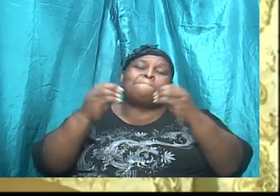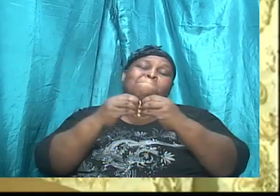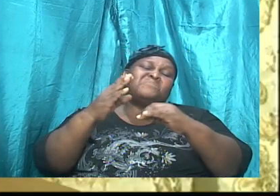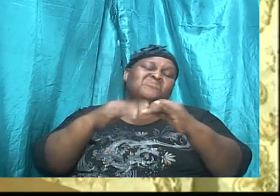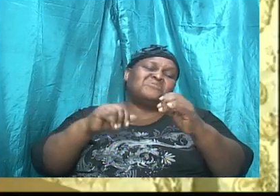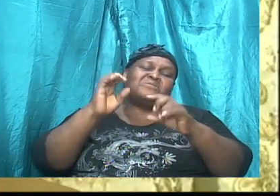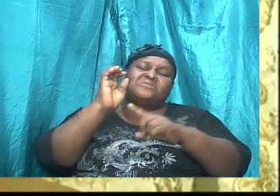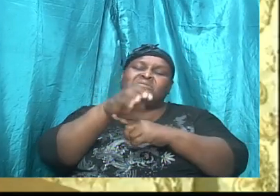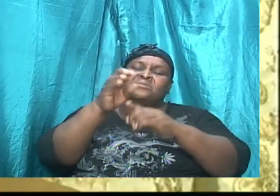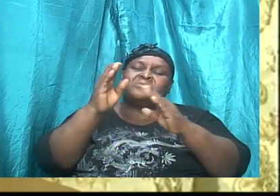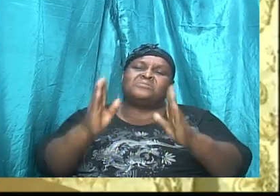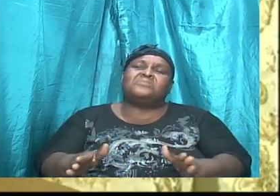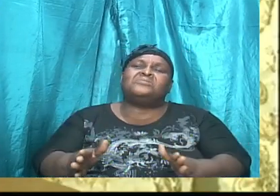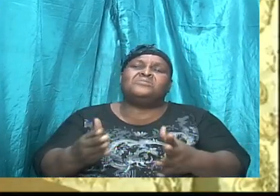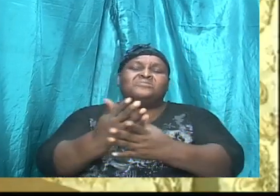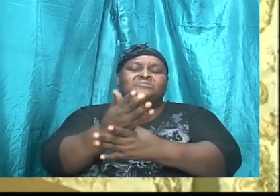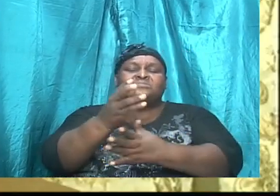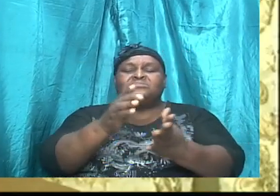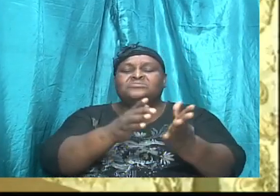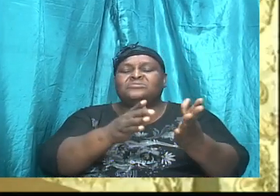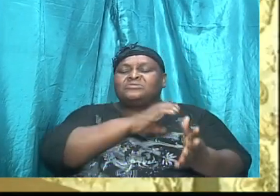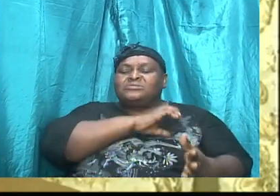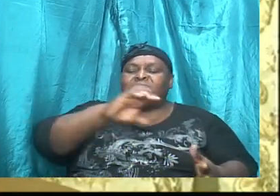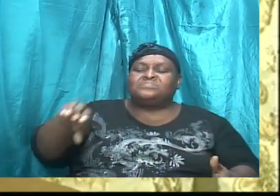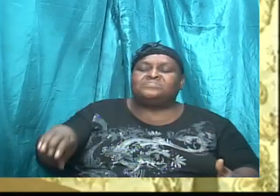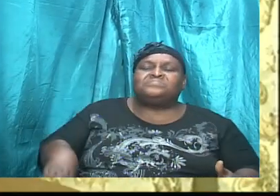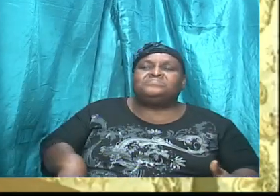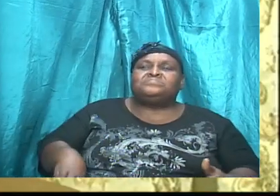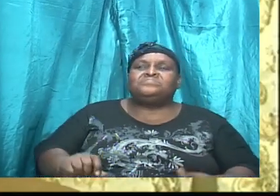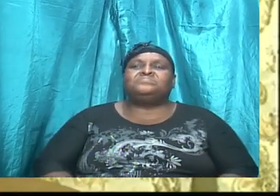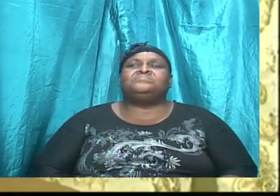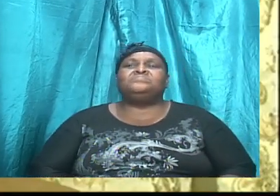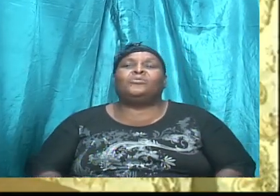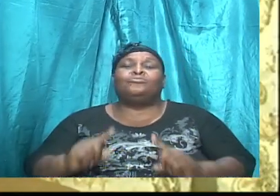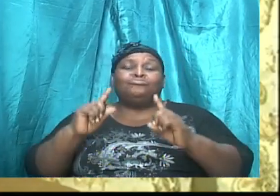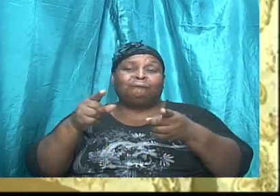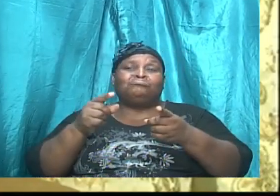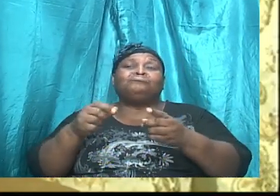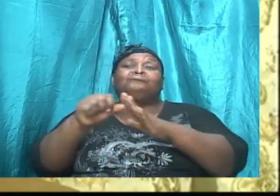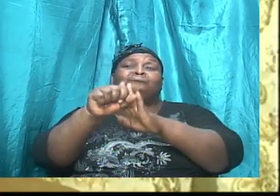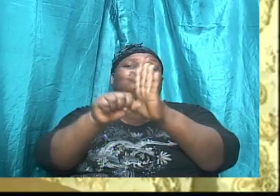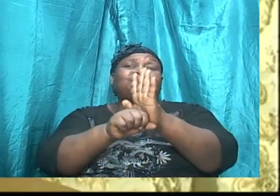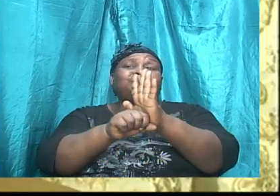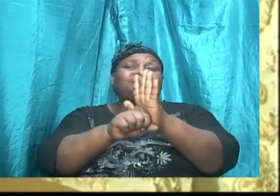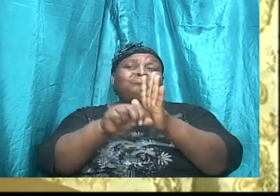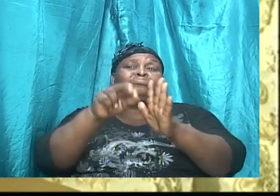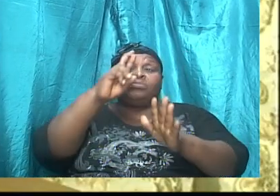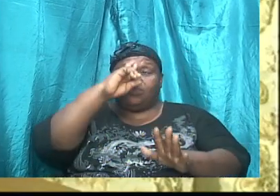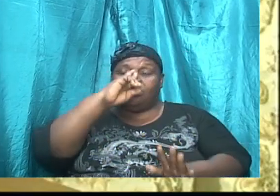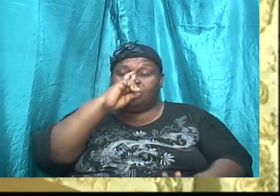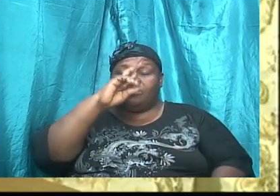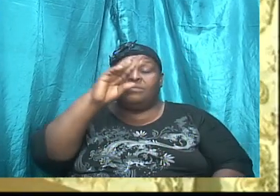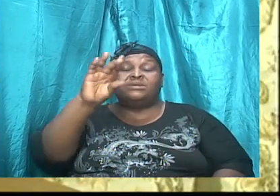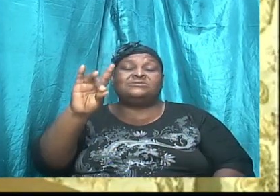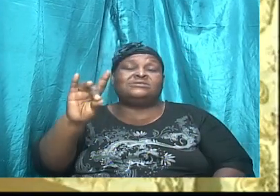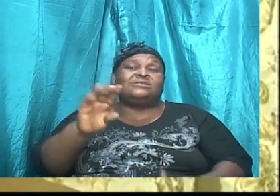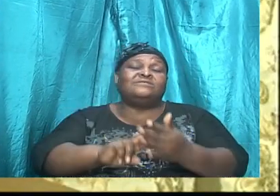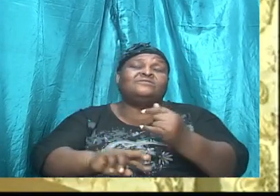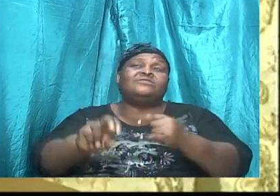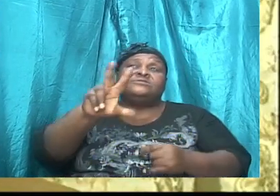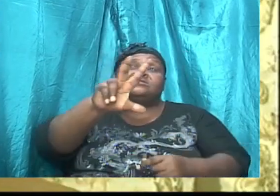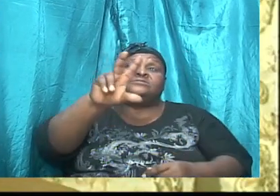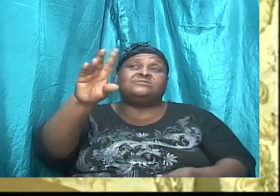conquerors through Christ. And so let us go to the scripture, Romans chapter 8, verse 37,